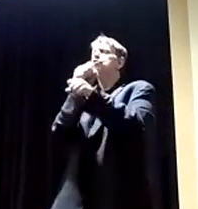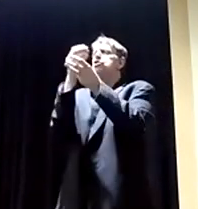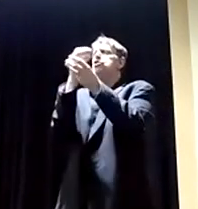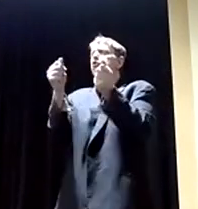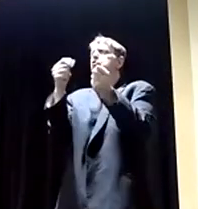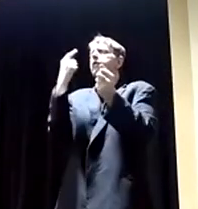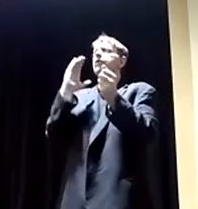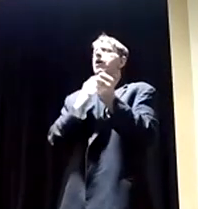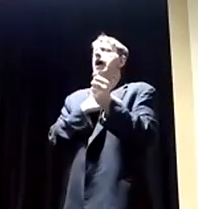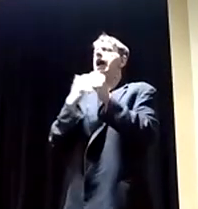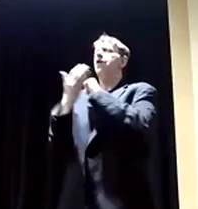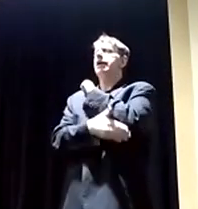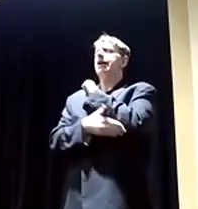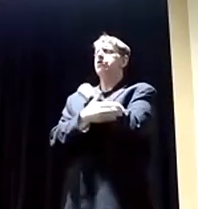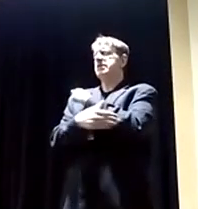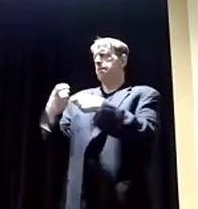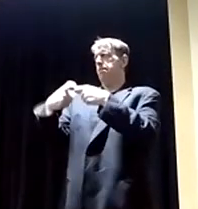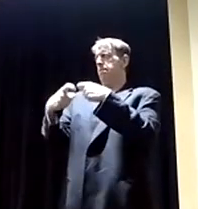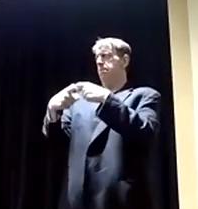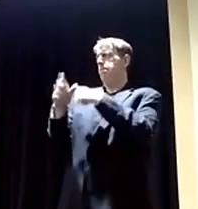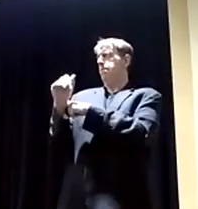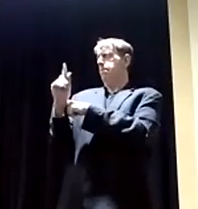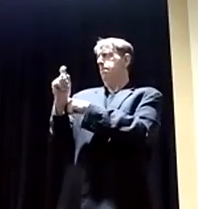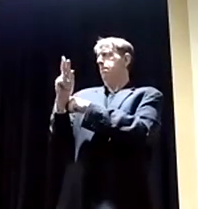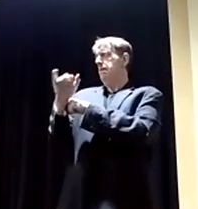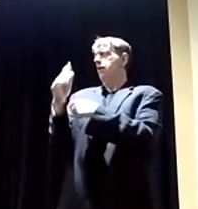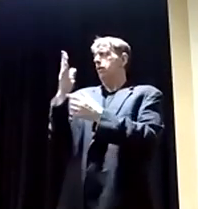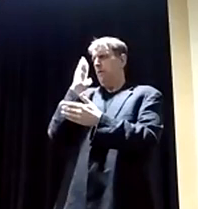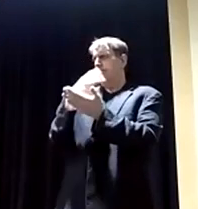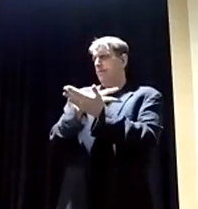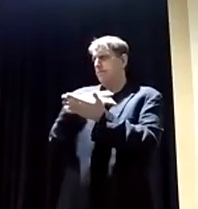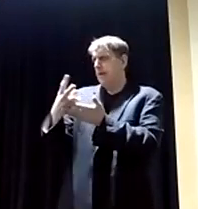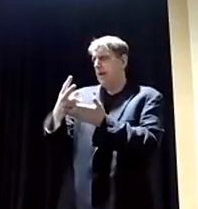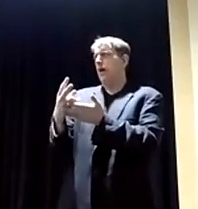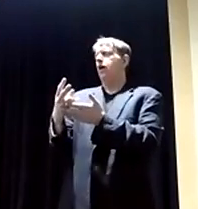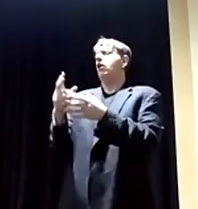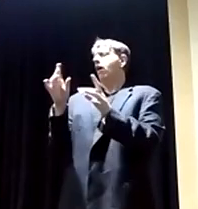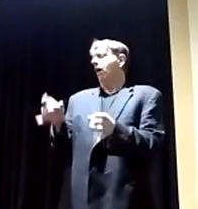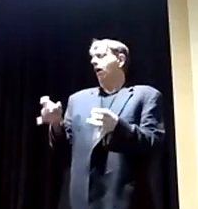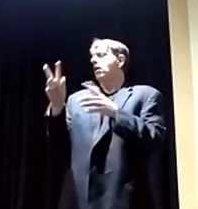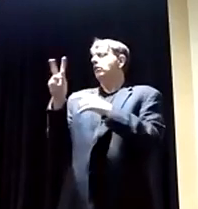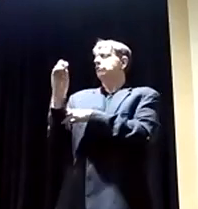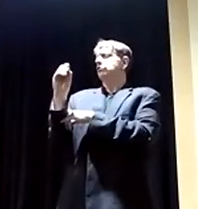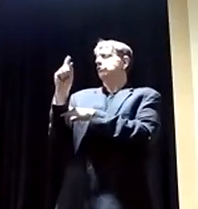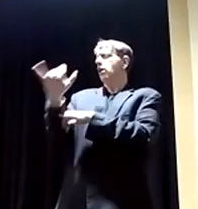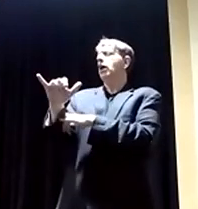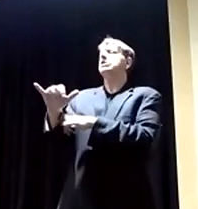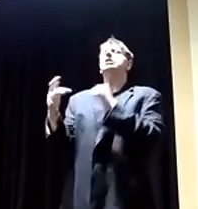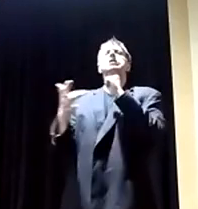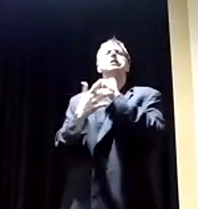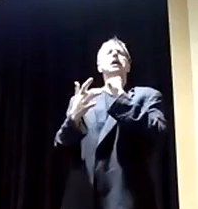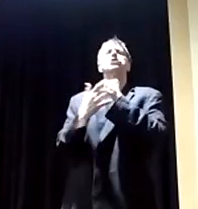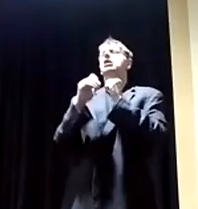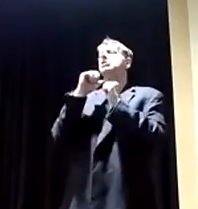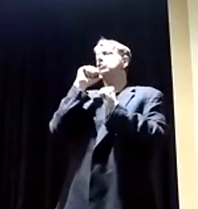because batteries and stuff, they fail, they go bad, they're toxic. The technology